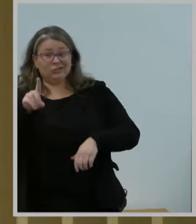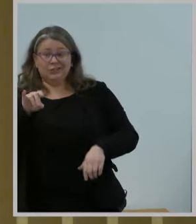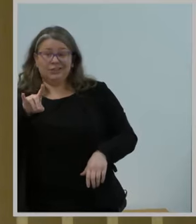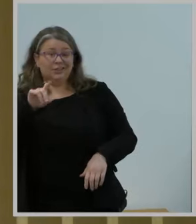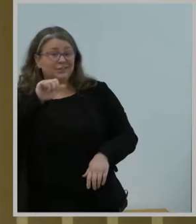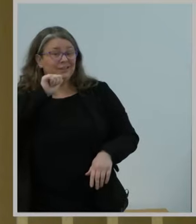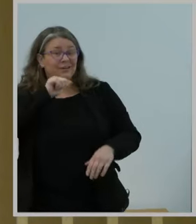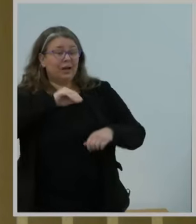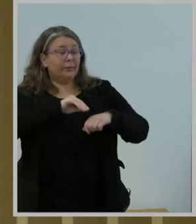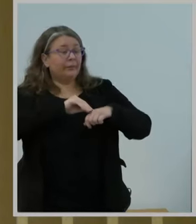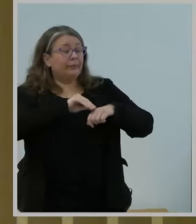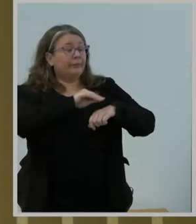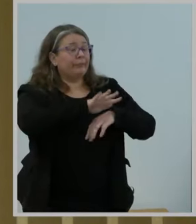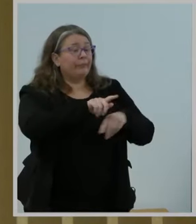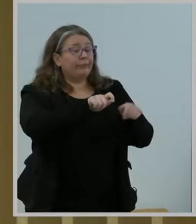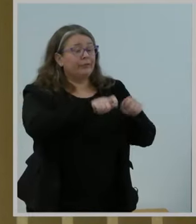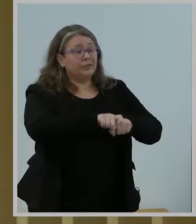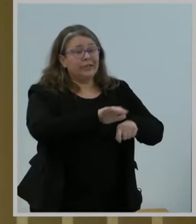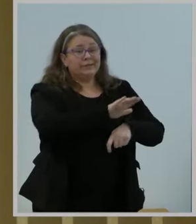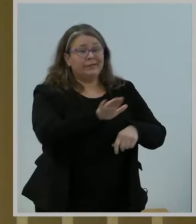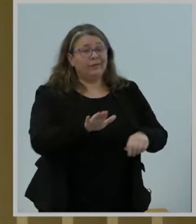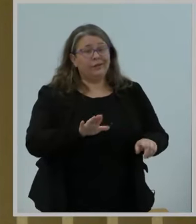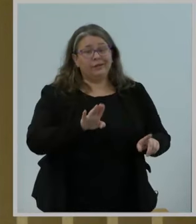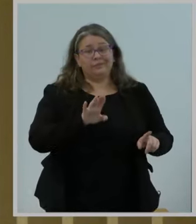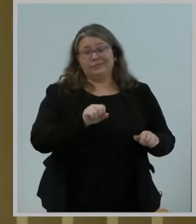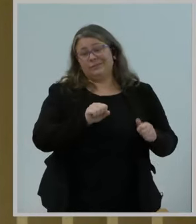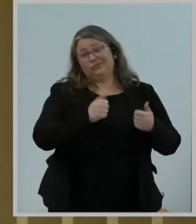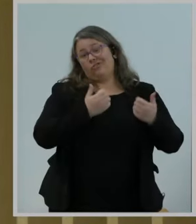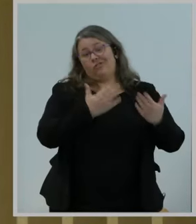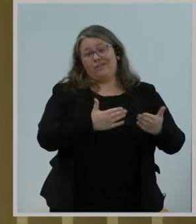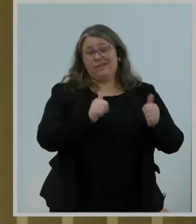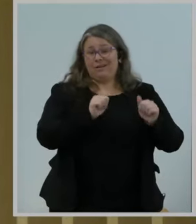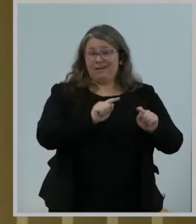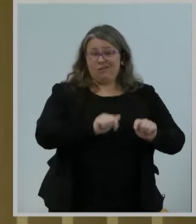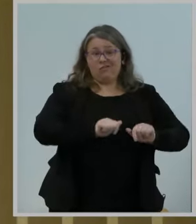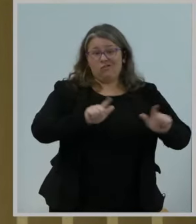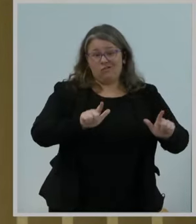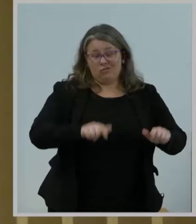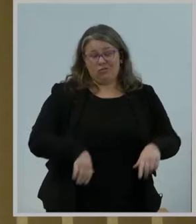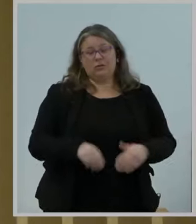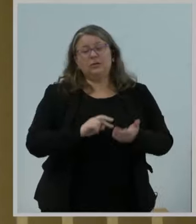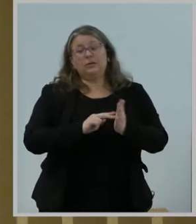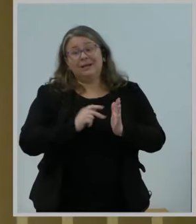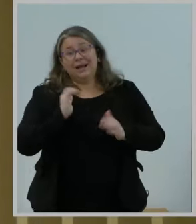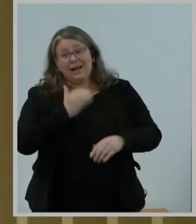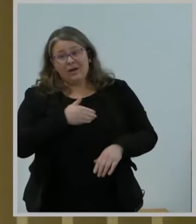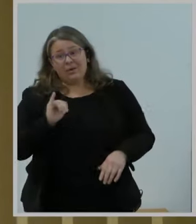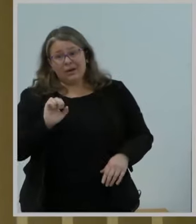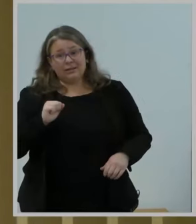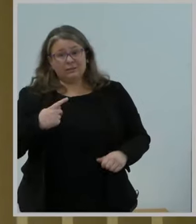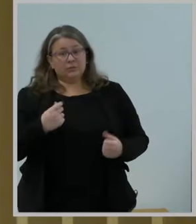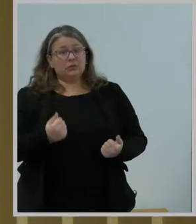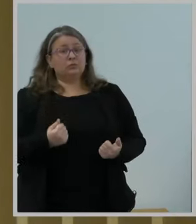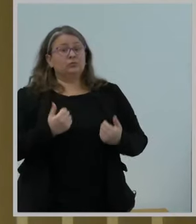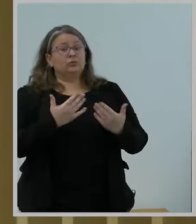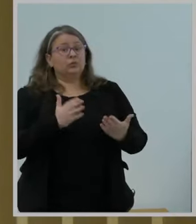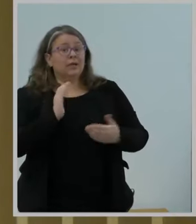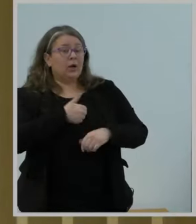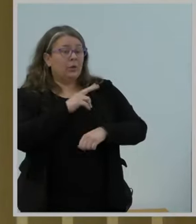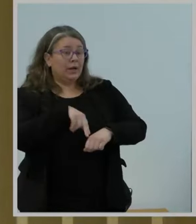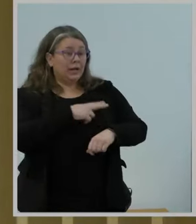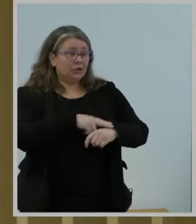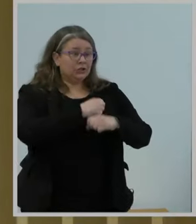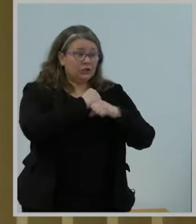meaning that providers already identified as posing an unacceptable national security and law enforcement risk may be operating